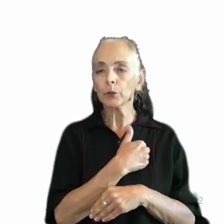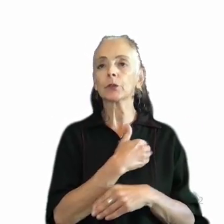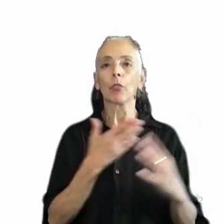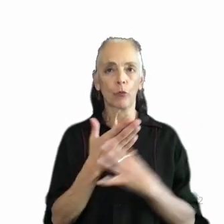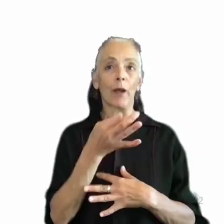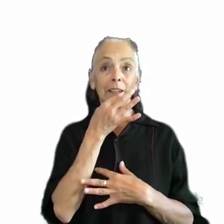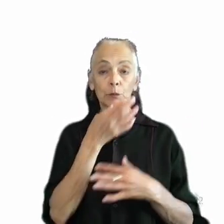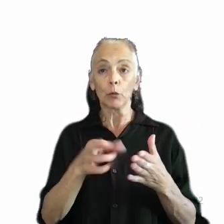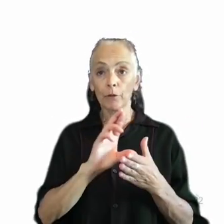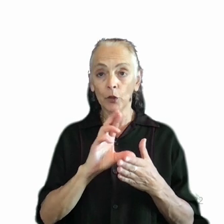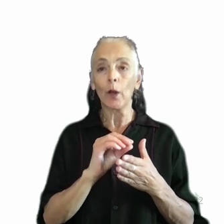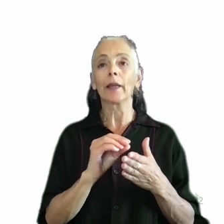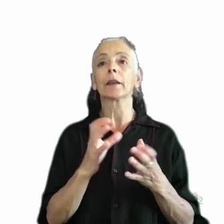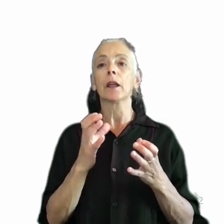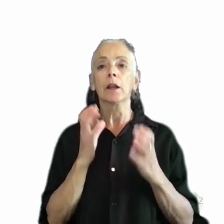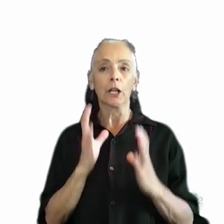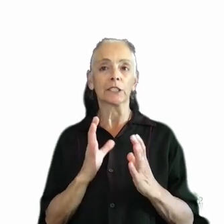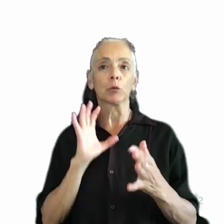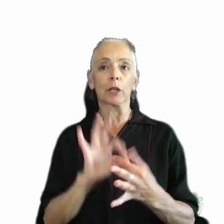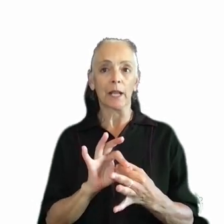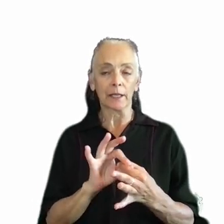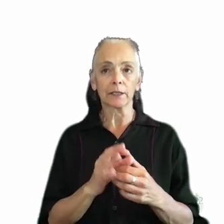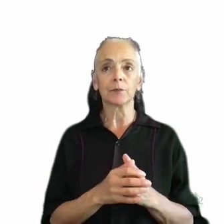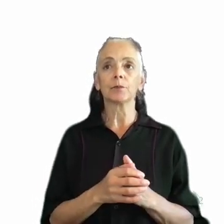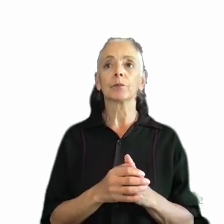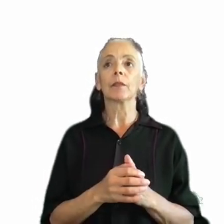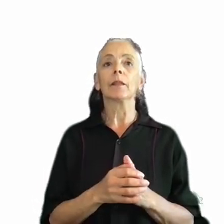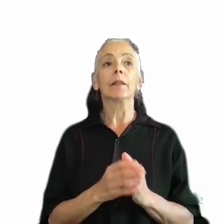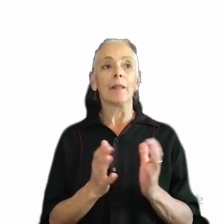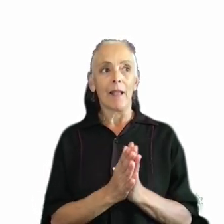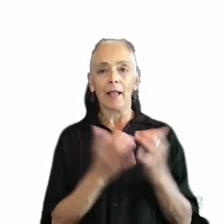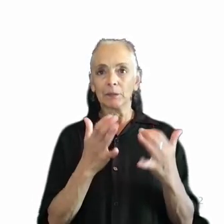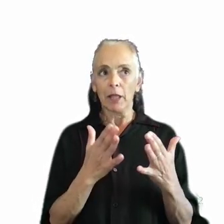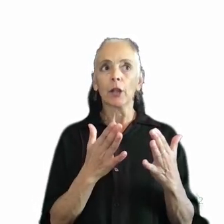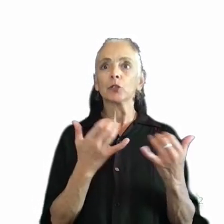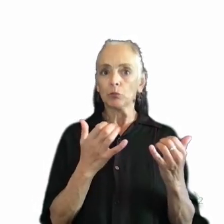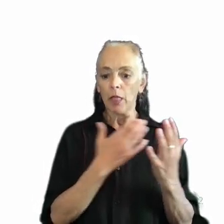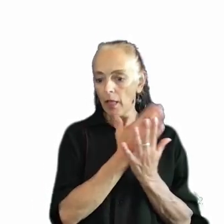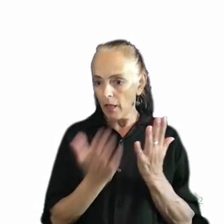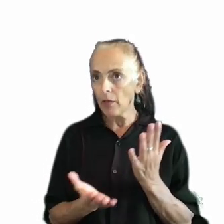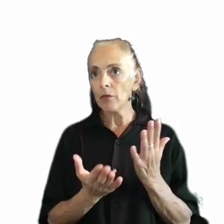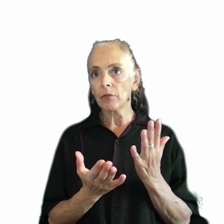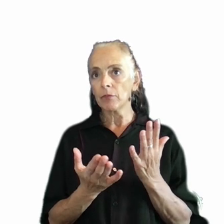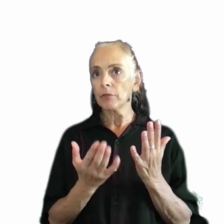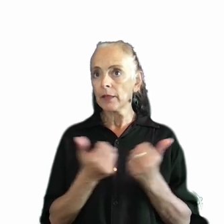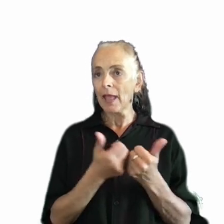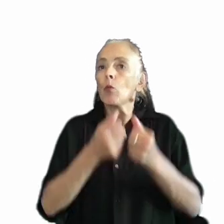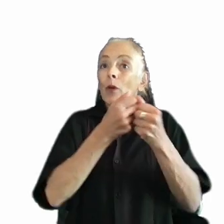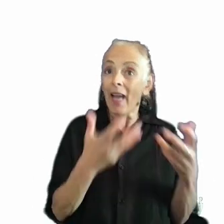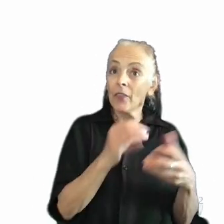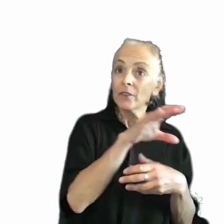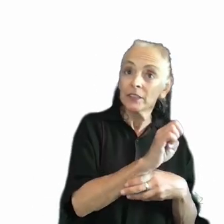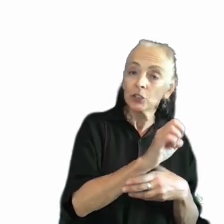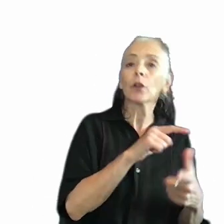customer connect. They actually had players play through the feature. So they actually played through the game without the feature and then they played